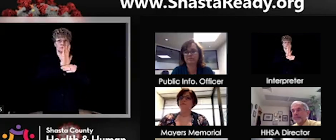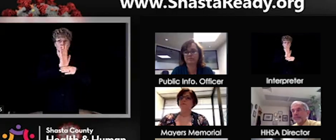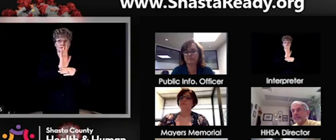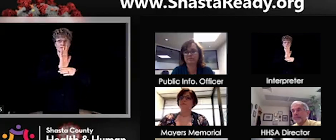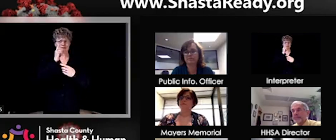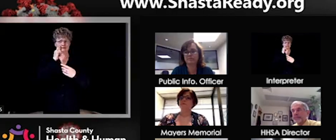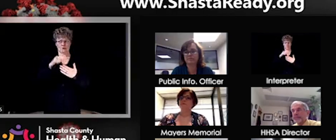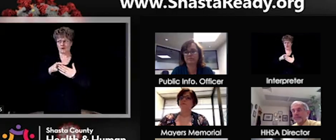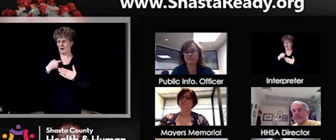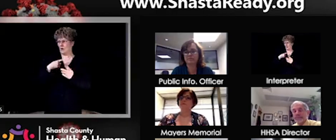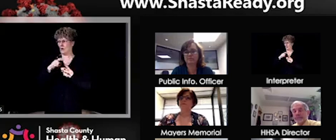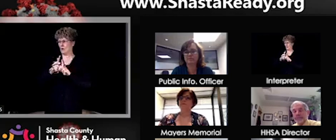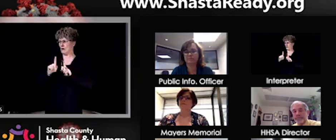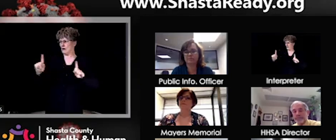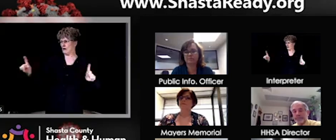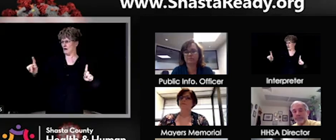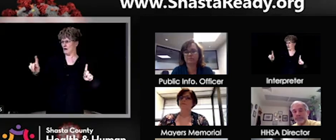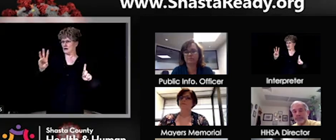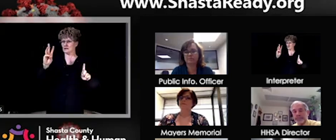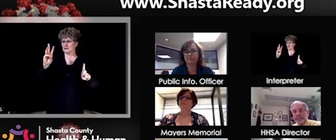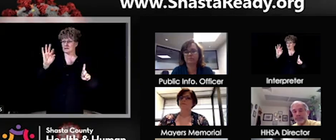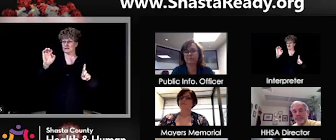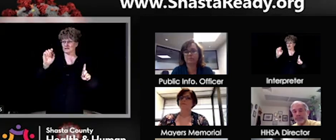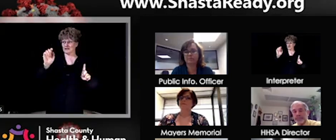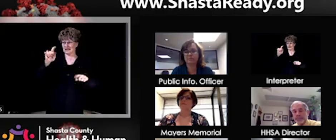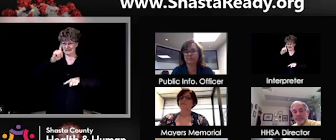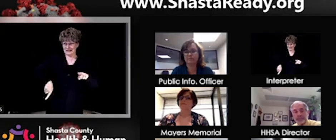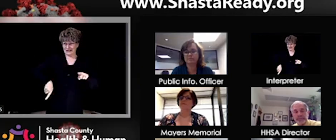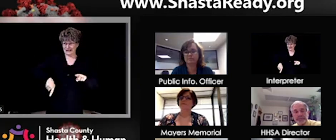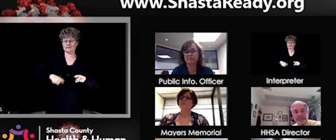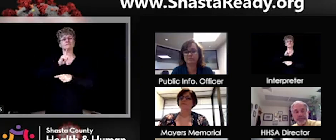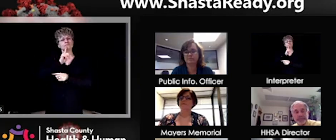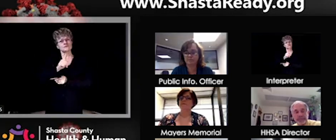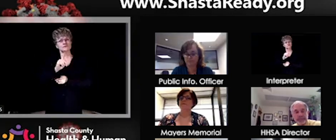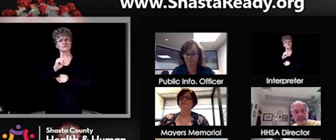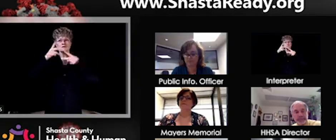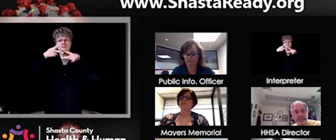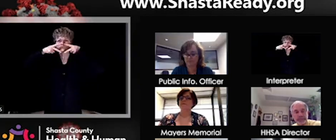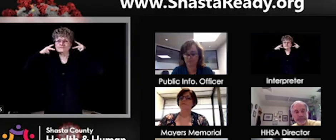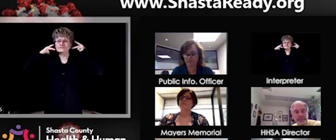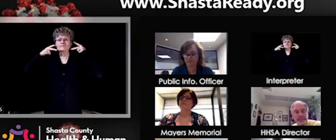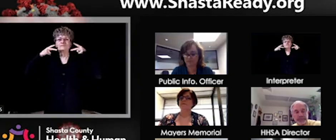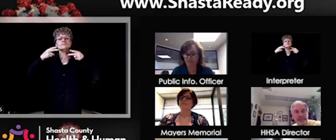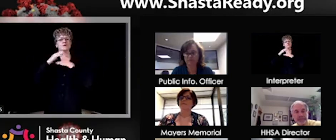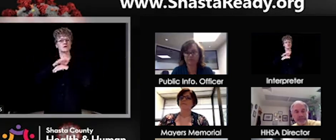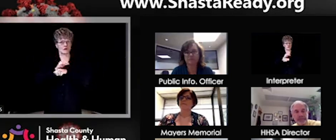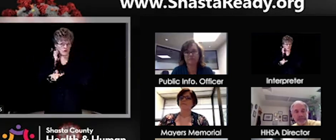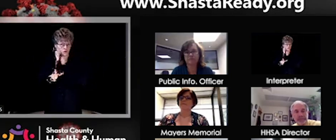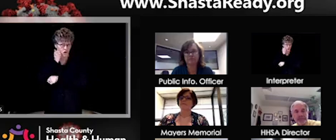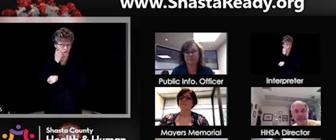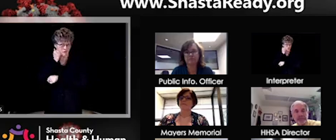please wear a cloth face covering. So, I think those are the main things that I had today.